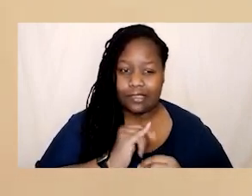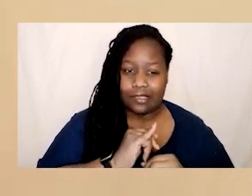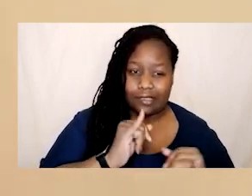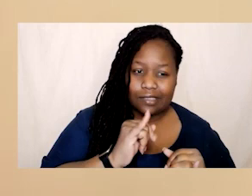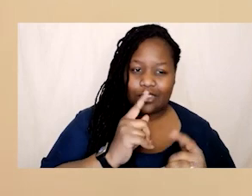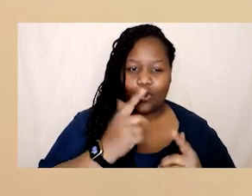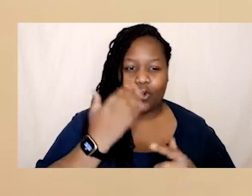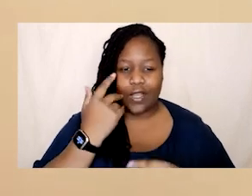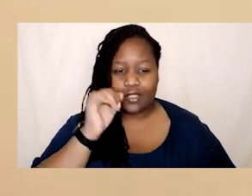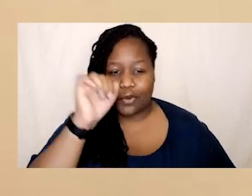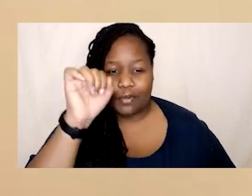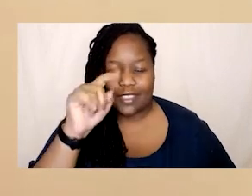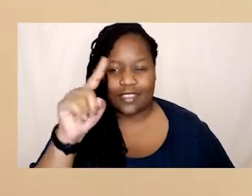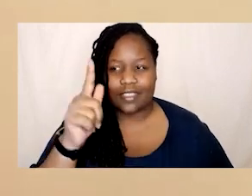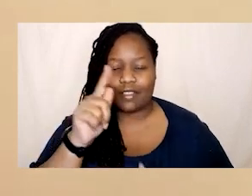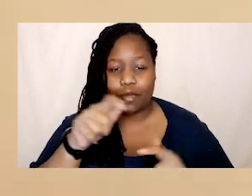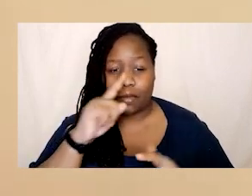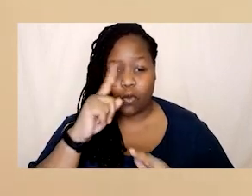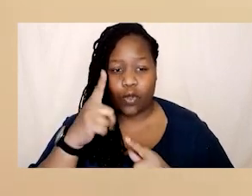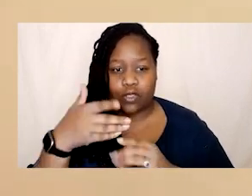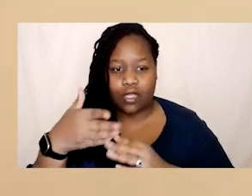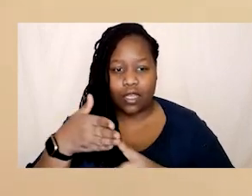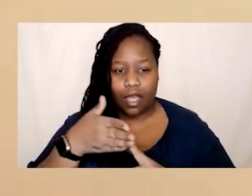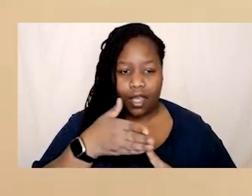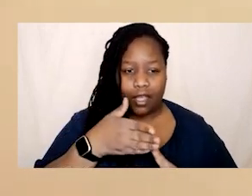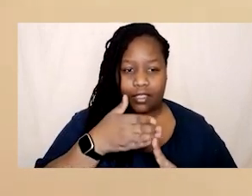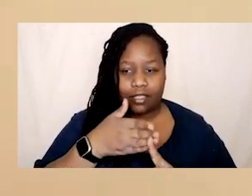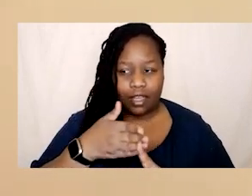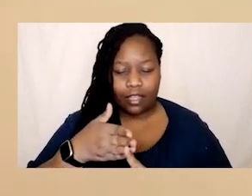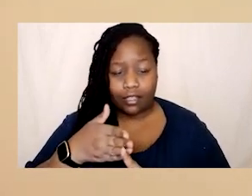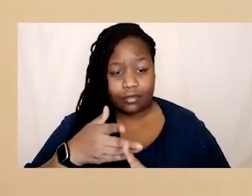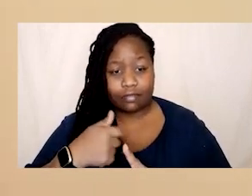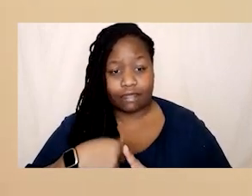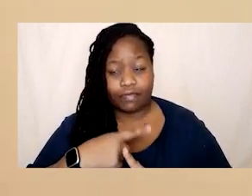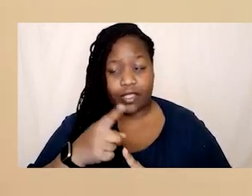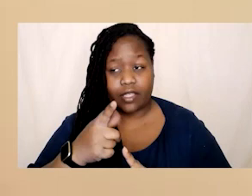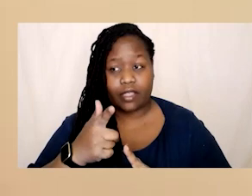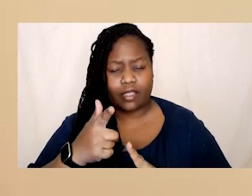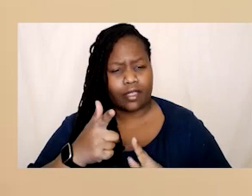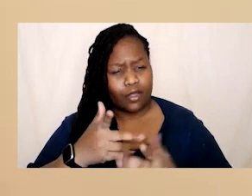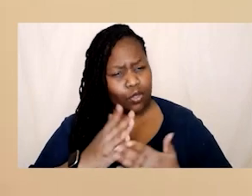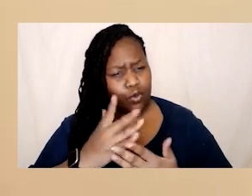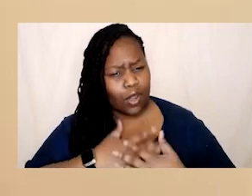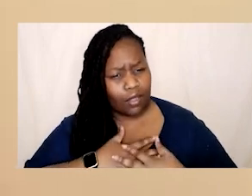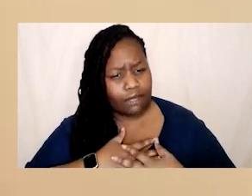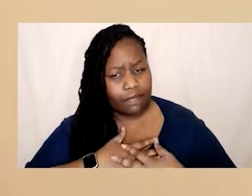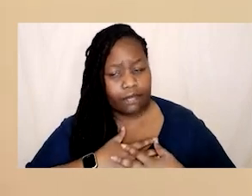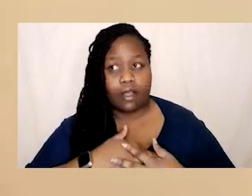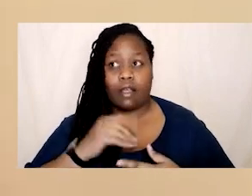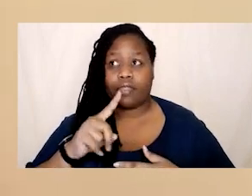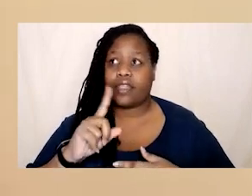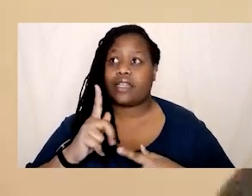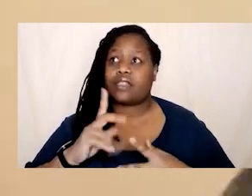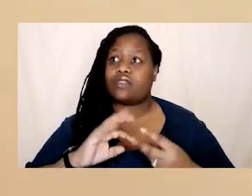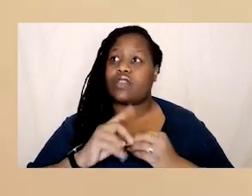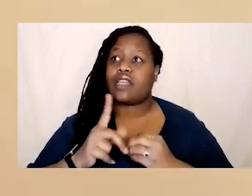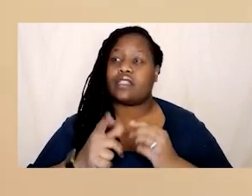um and and and call me in with love and um that I think provided a real a real uh opportunity to heal